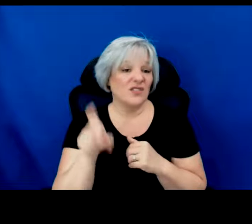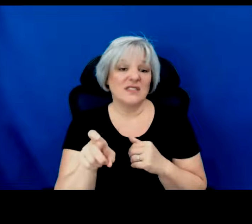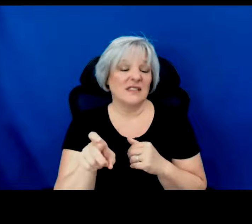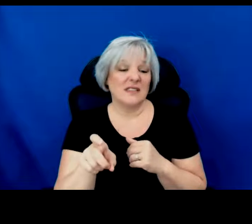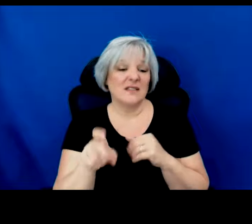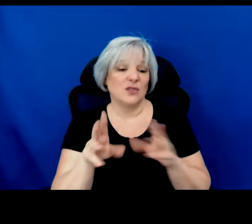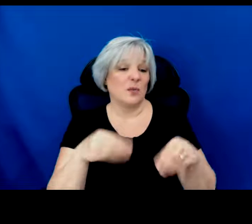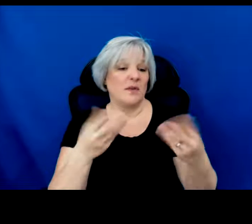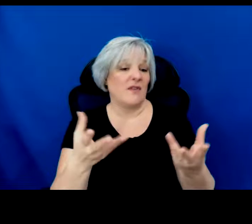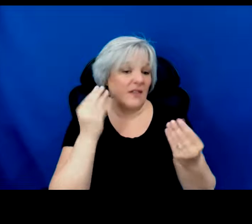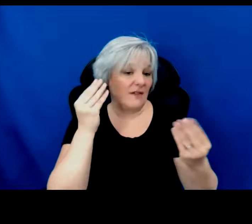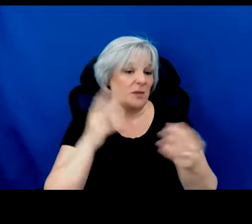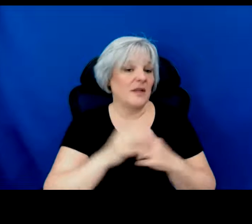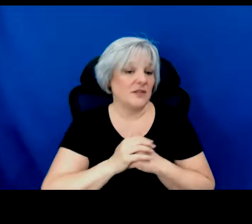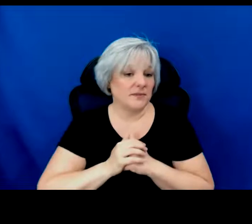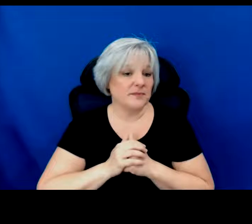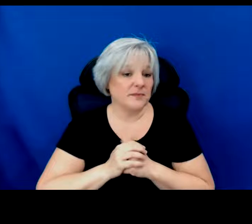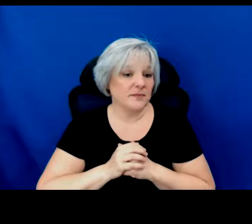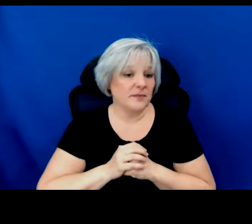is provide that information on the artist.